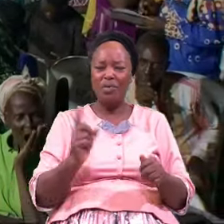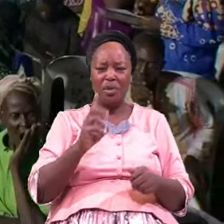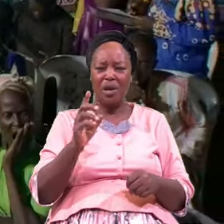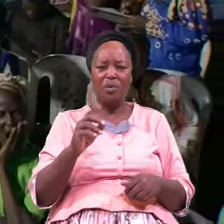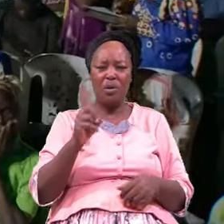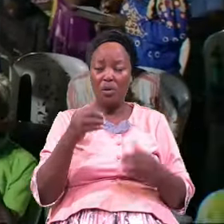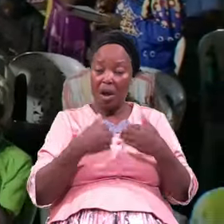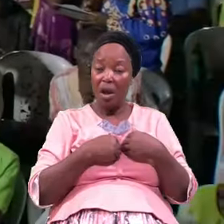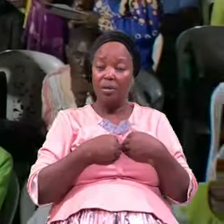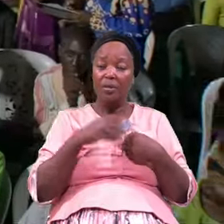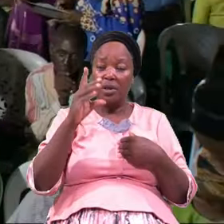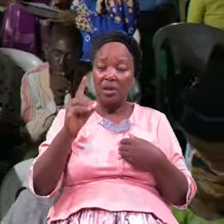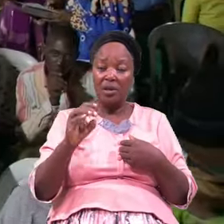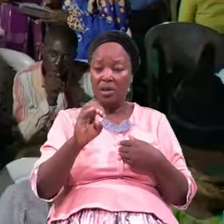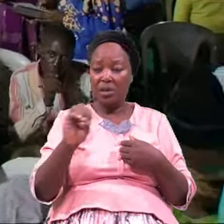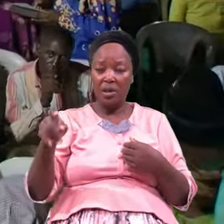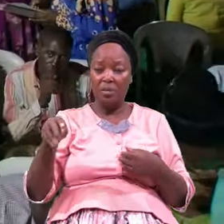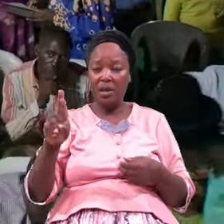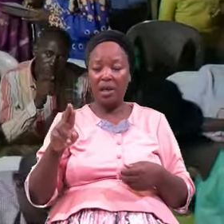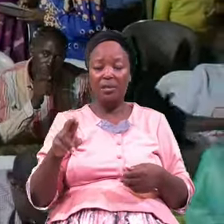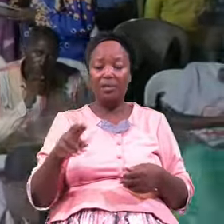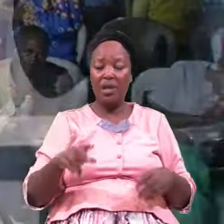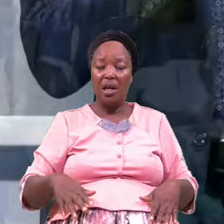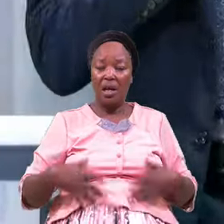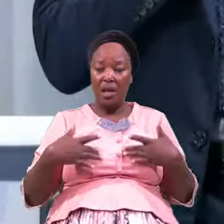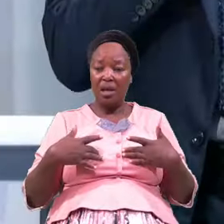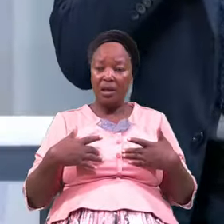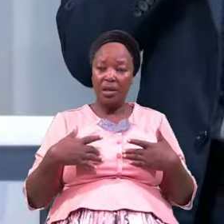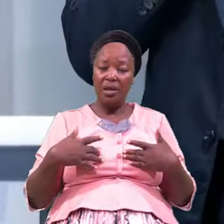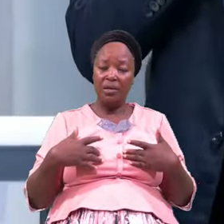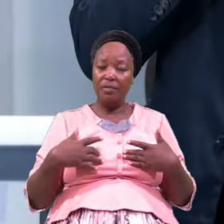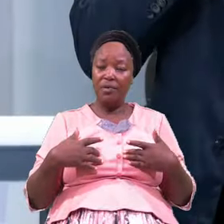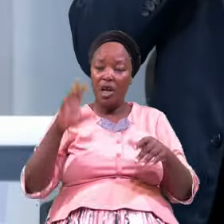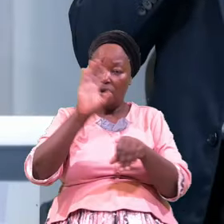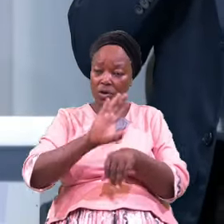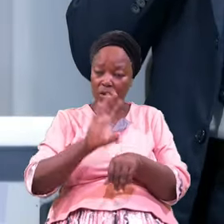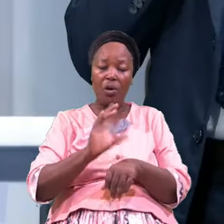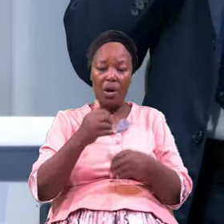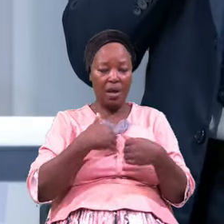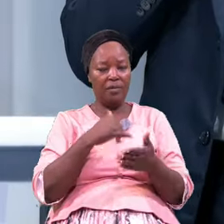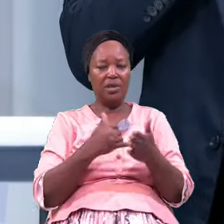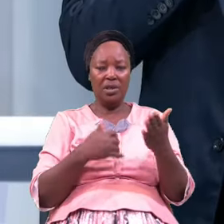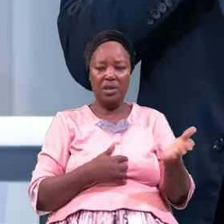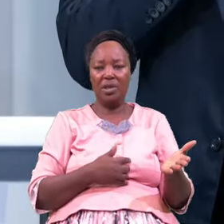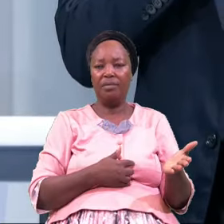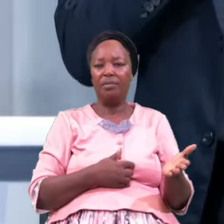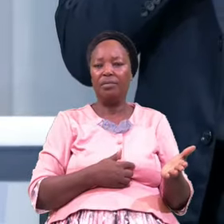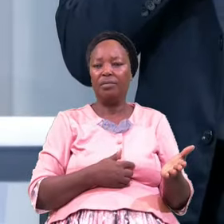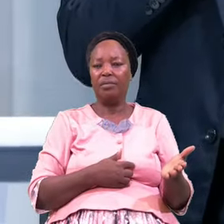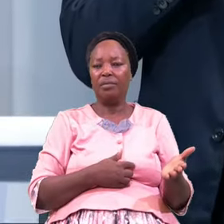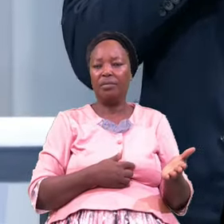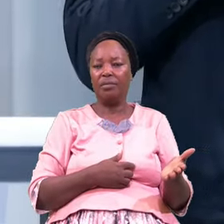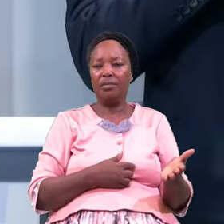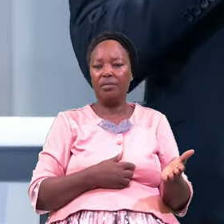Northwest Southwest Littoral Here And South South South Well As The